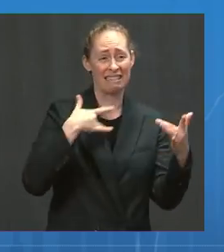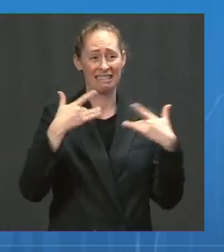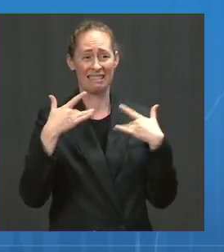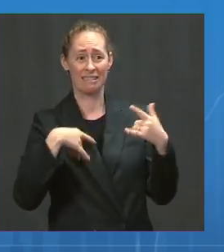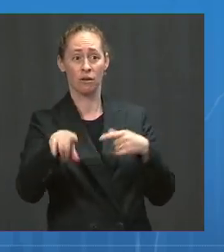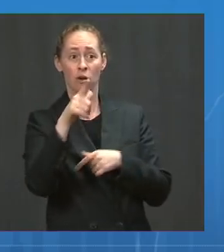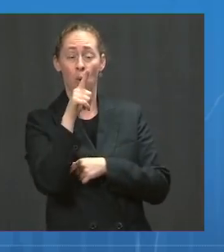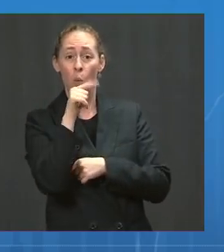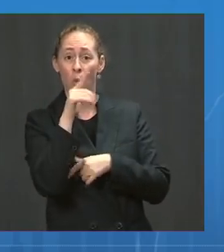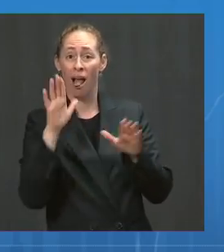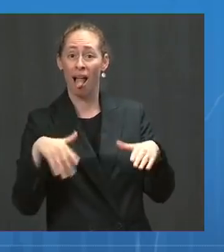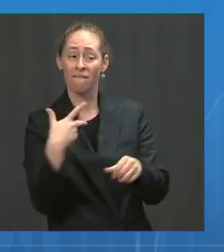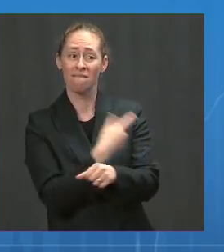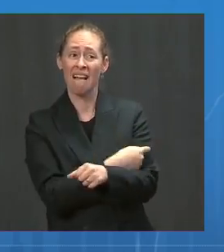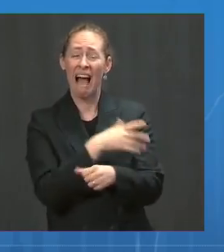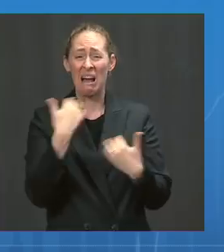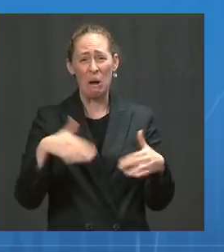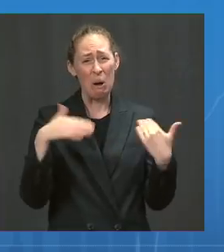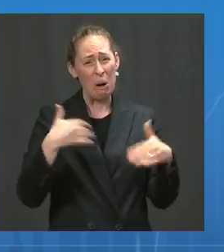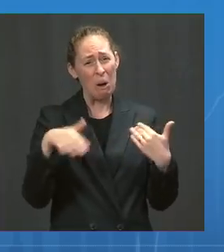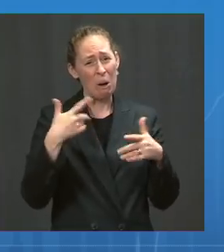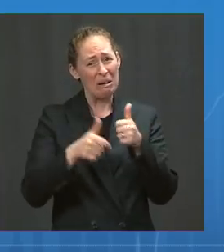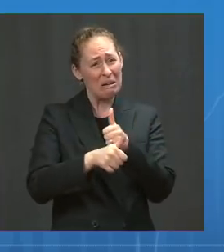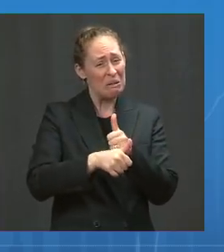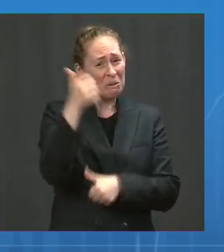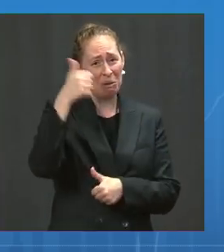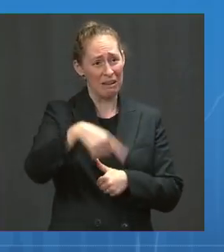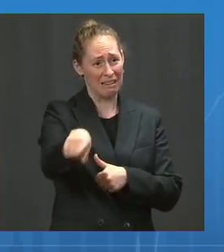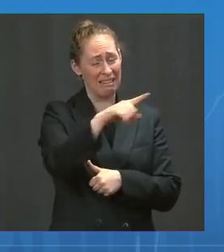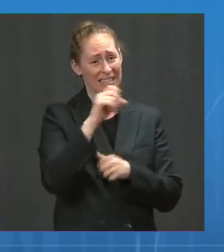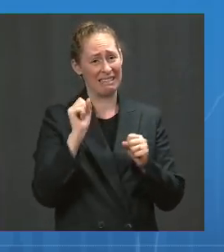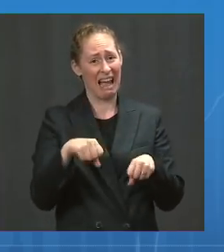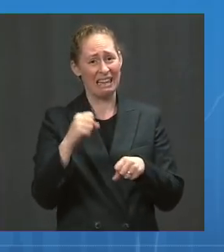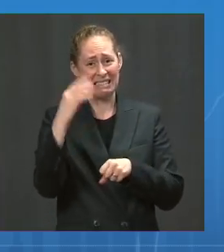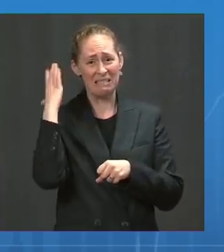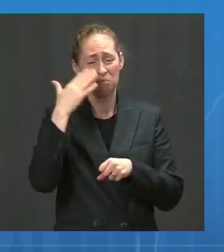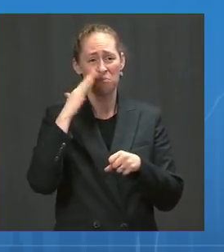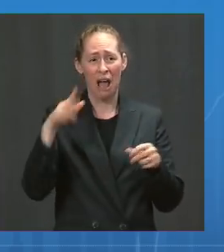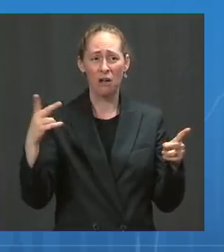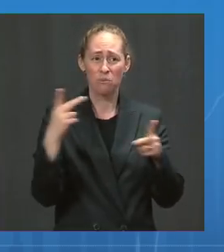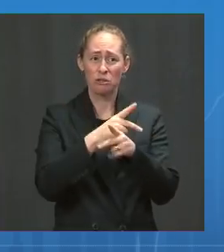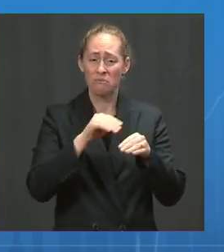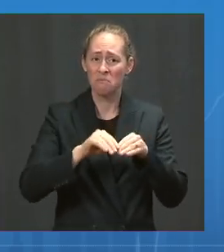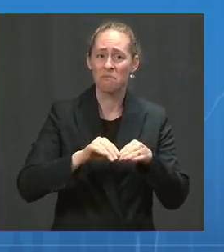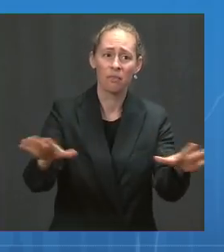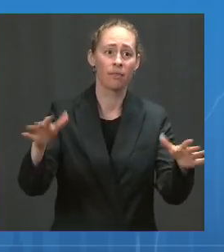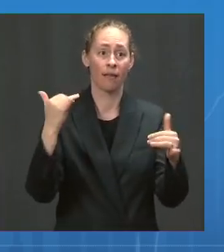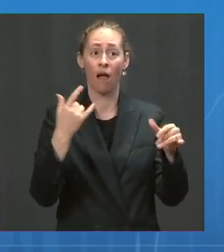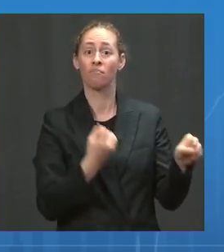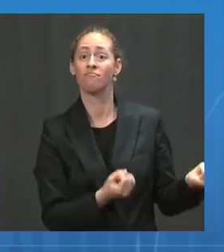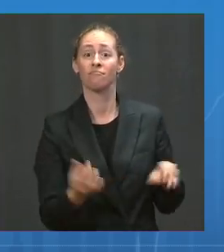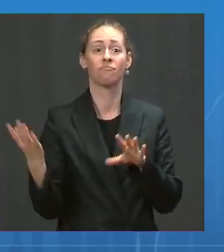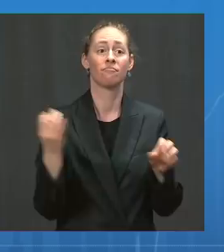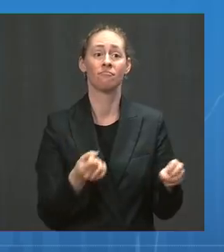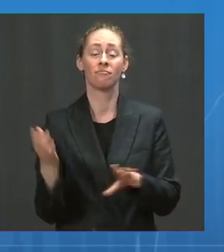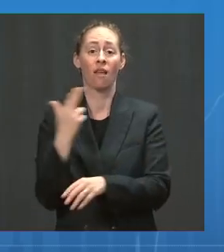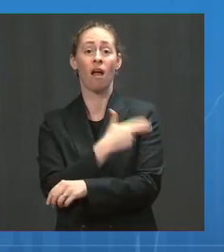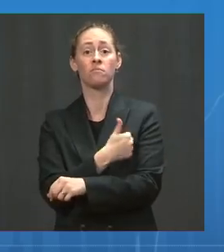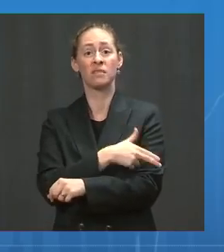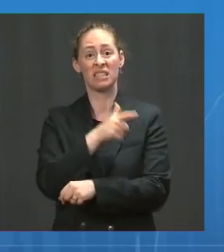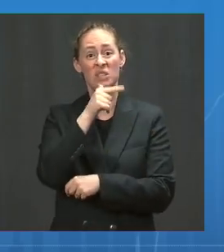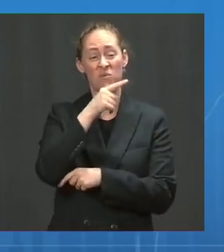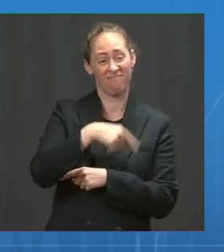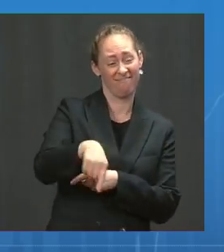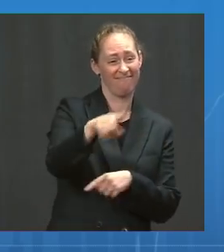vaccinated, which will account for infections, hospitalizations, and ultimately deaths. And so the message,